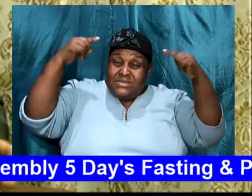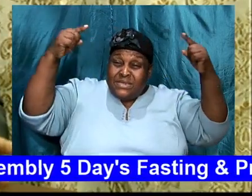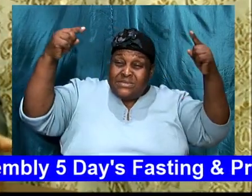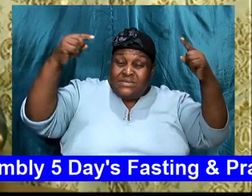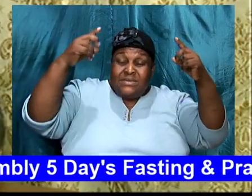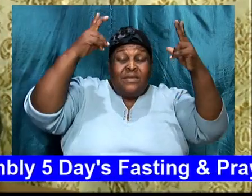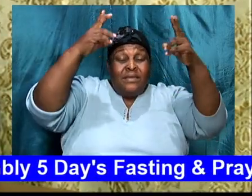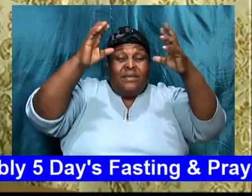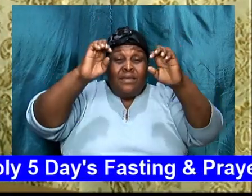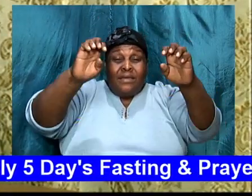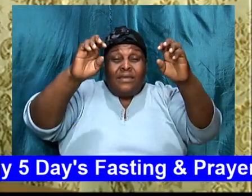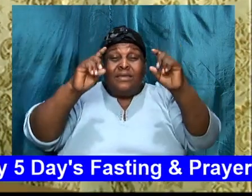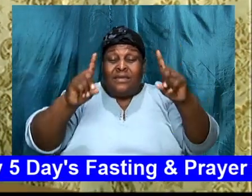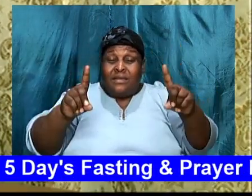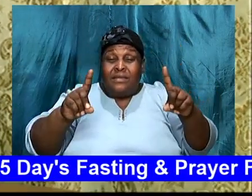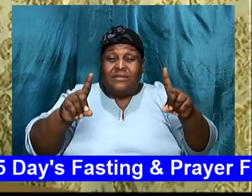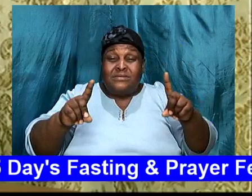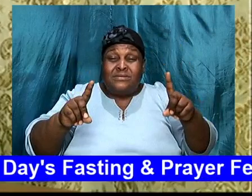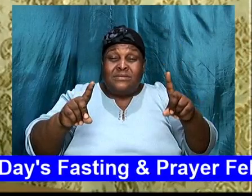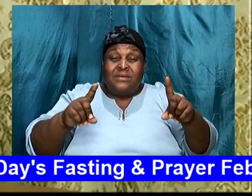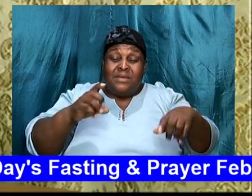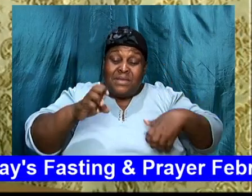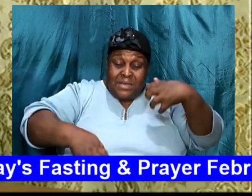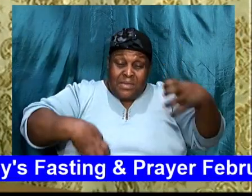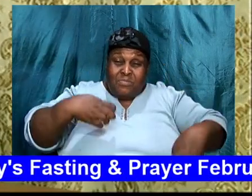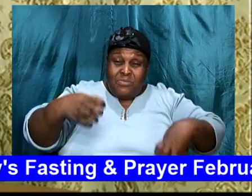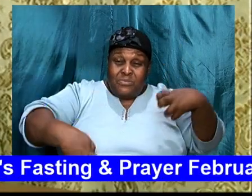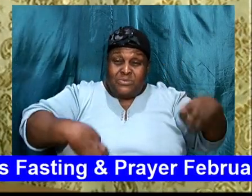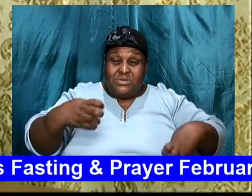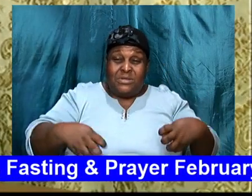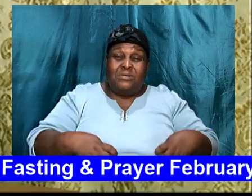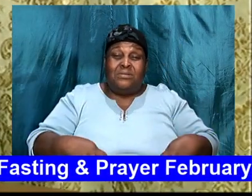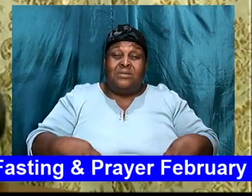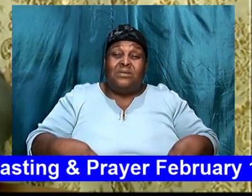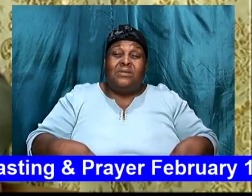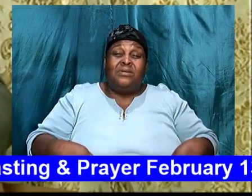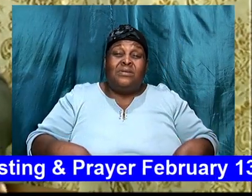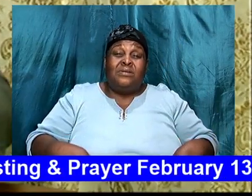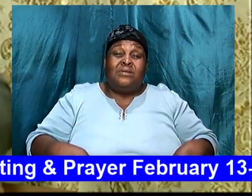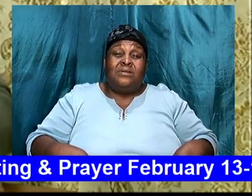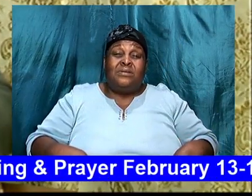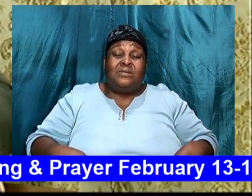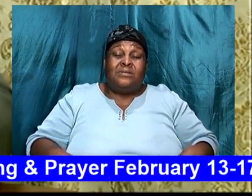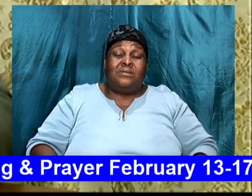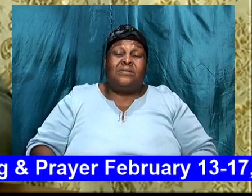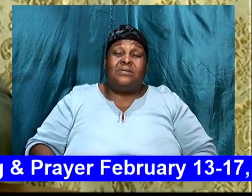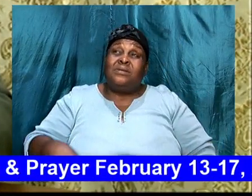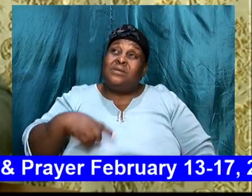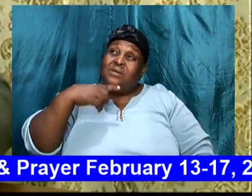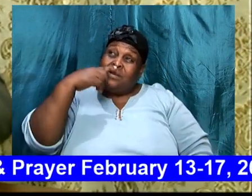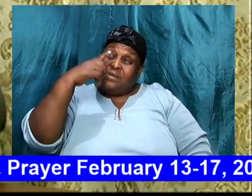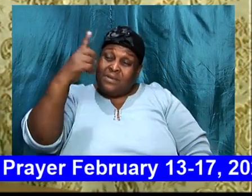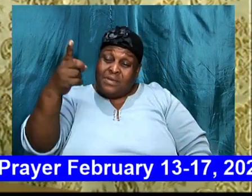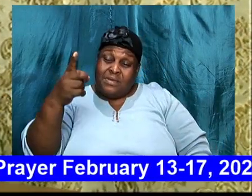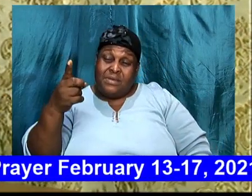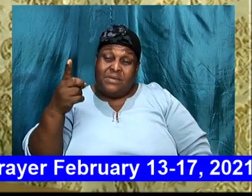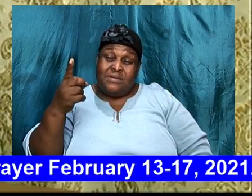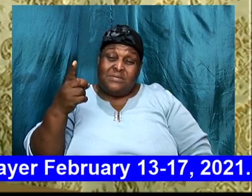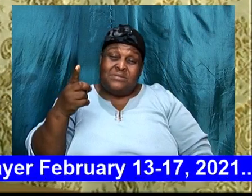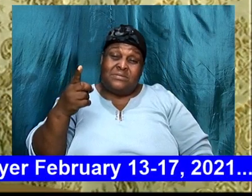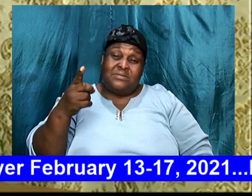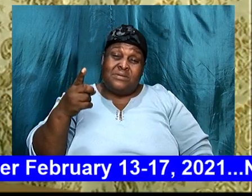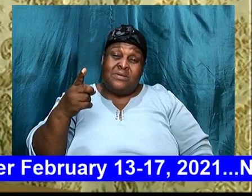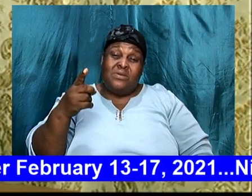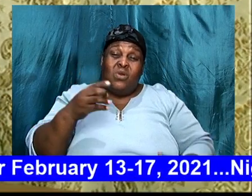educationally, and emotionally, emotionally. His objection comes, when,